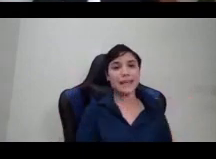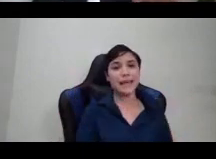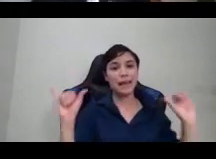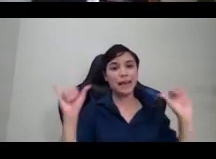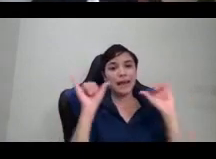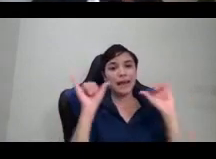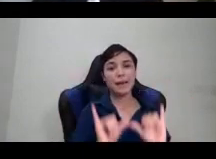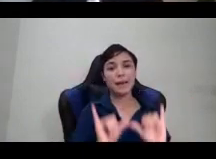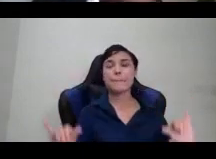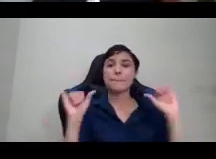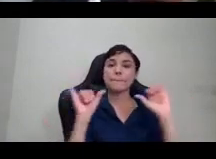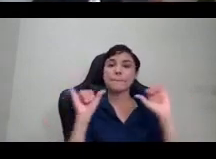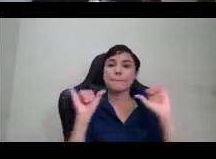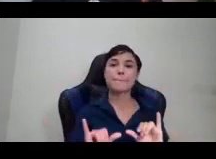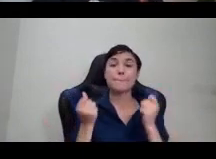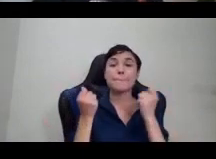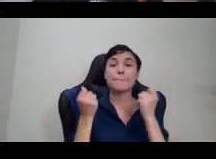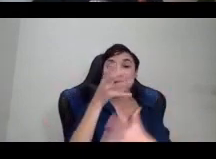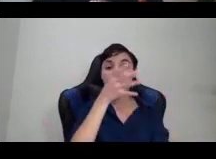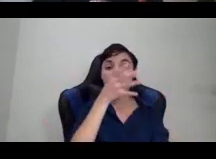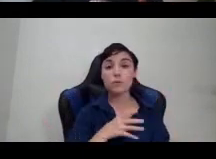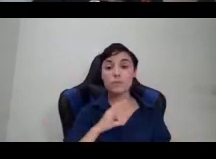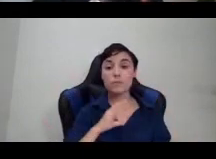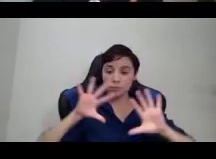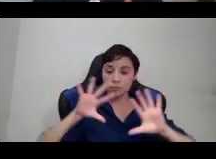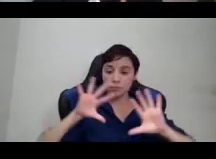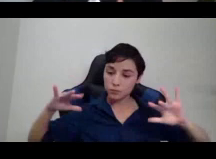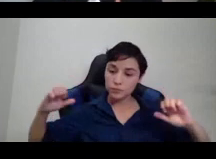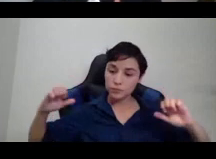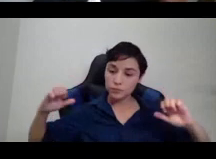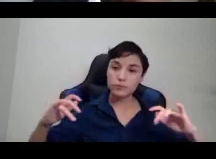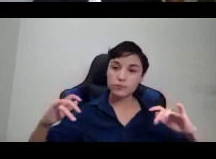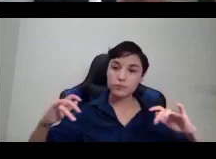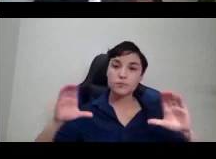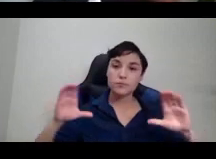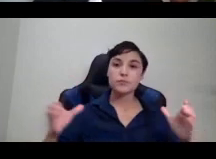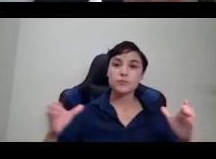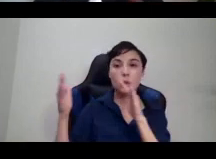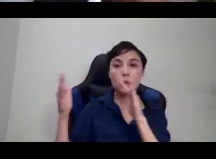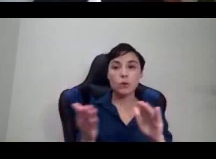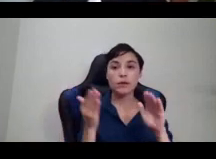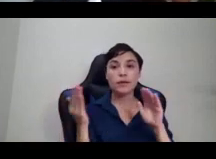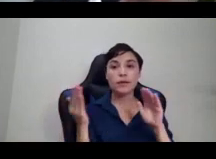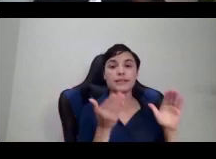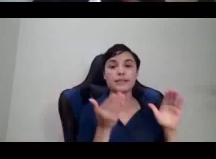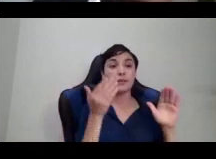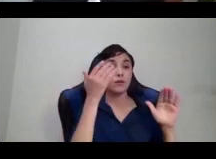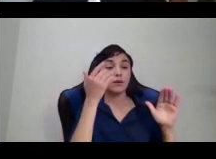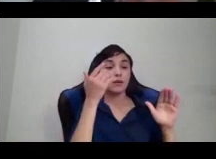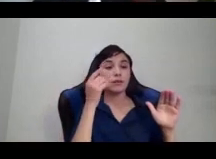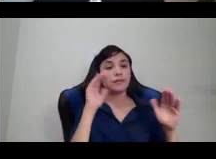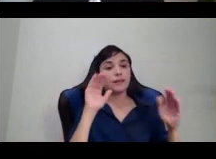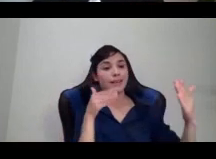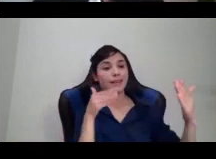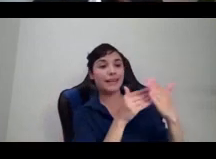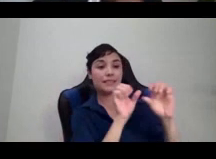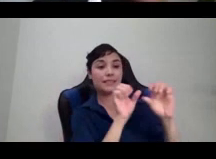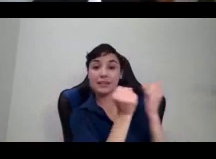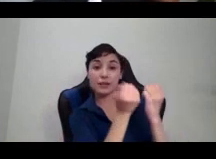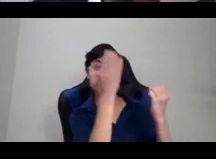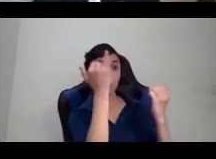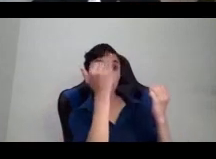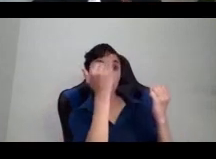organizing against the society that they were in because it oppressed them as black people, as black women,